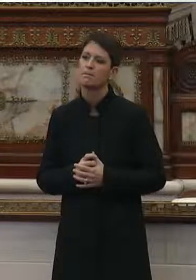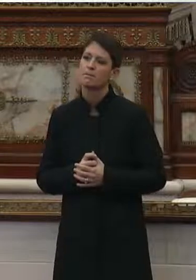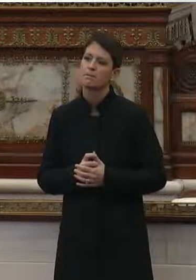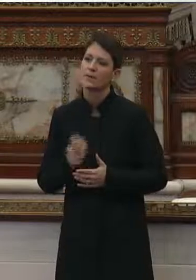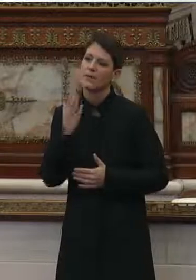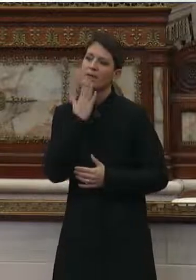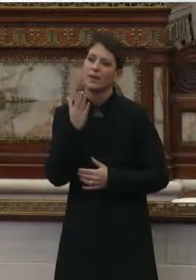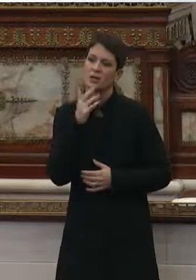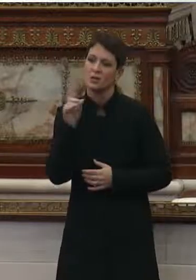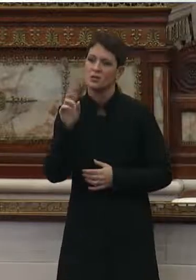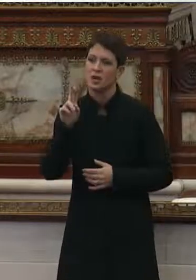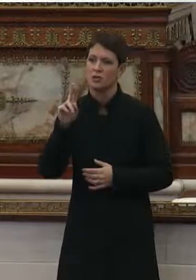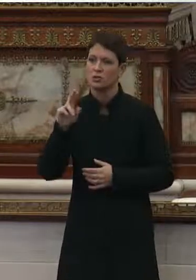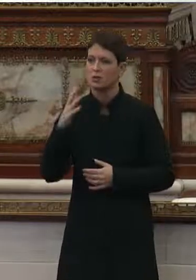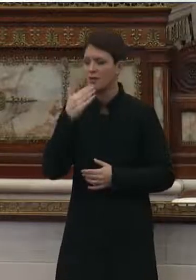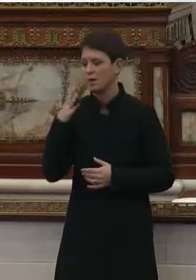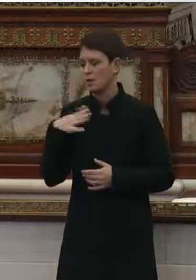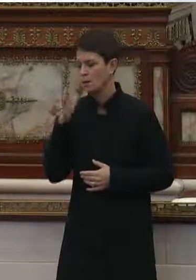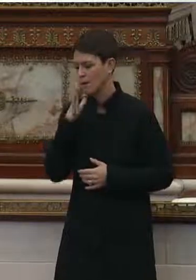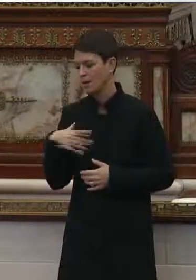Thank you. Thank you, Madam Chair.